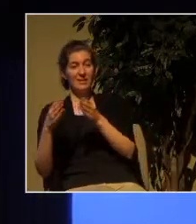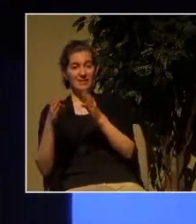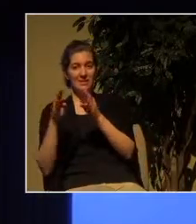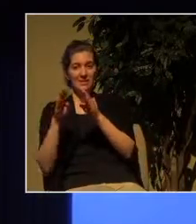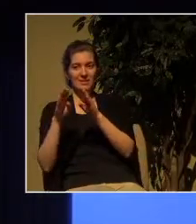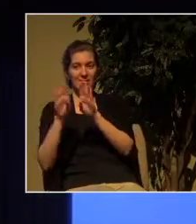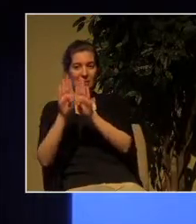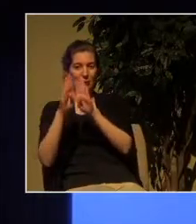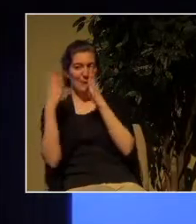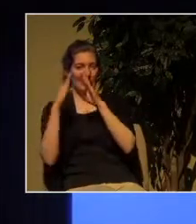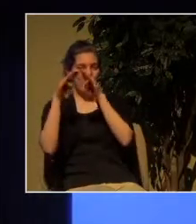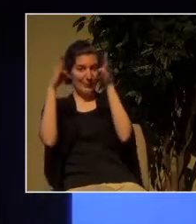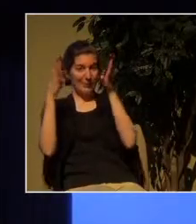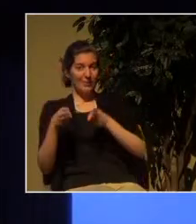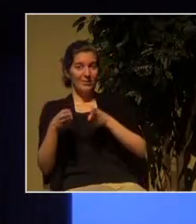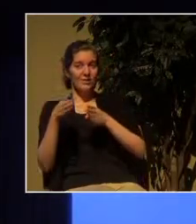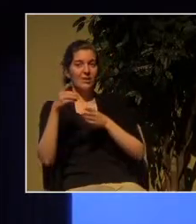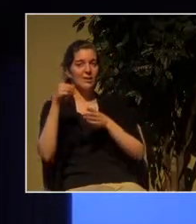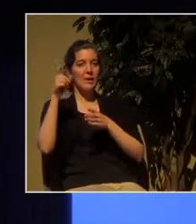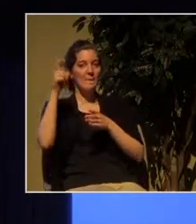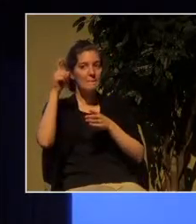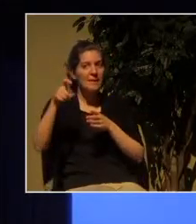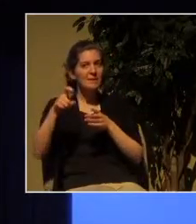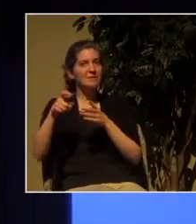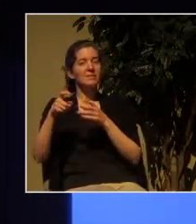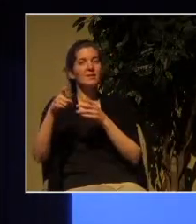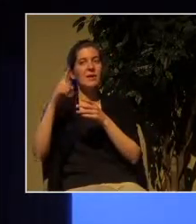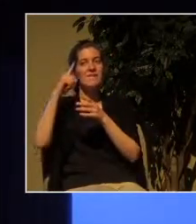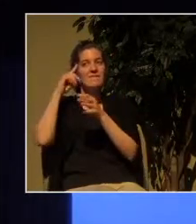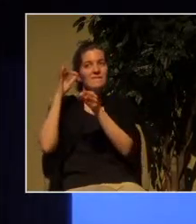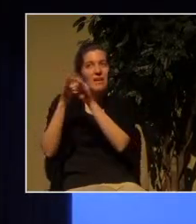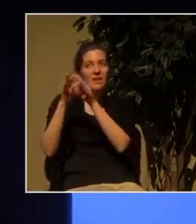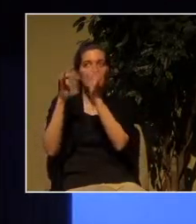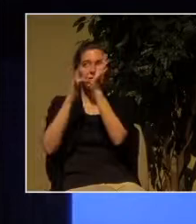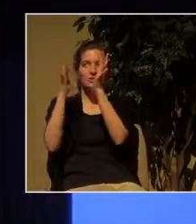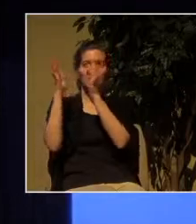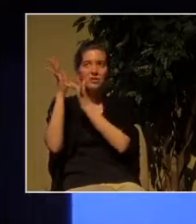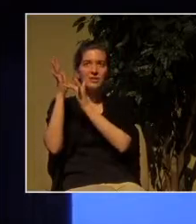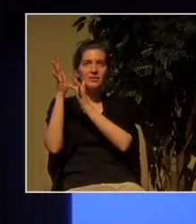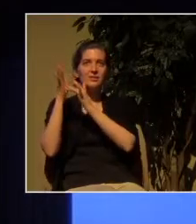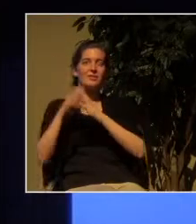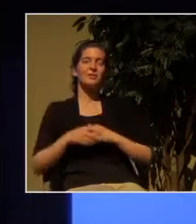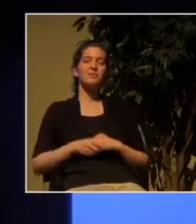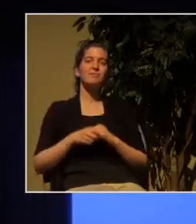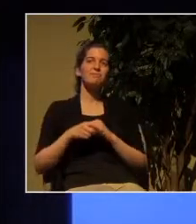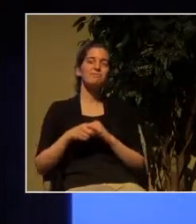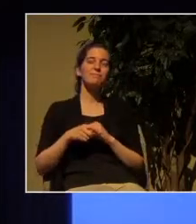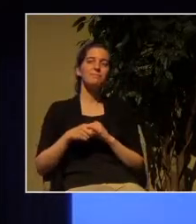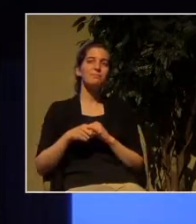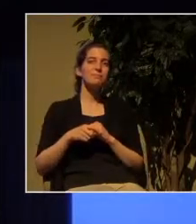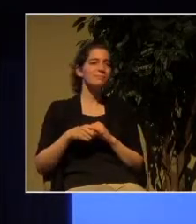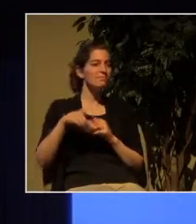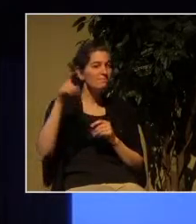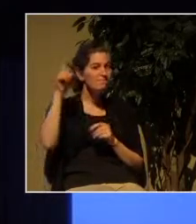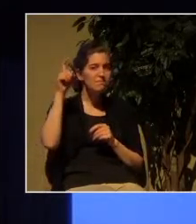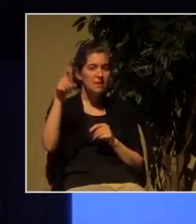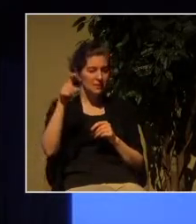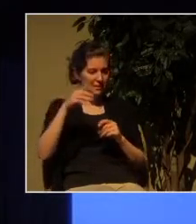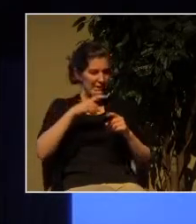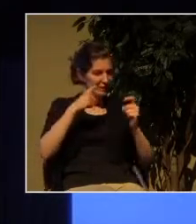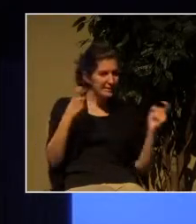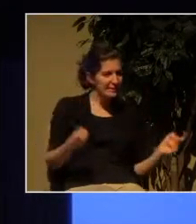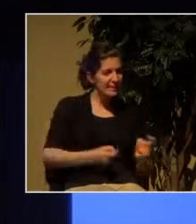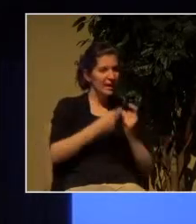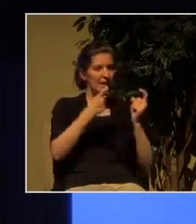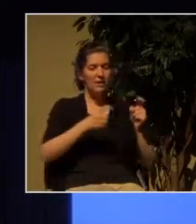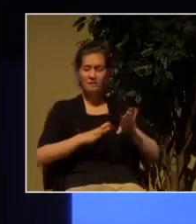you've got to come to Jesus you've got to come through faith and you have to leave all your sin